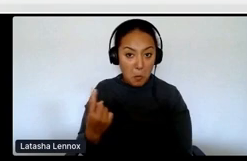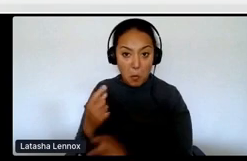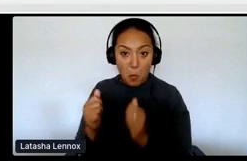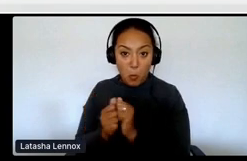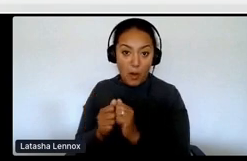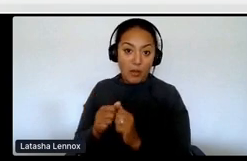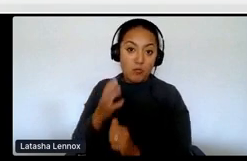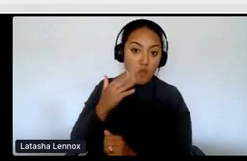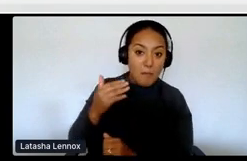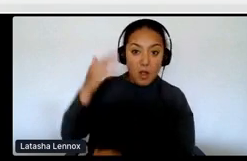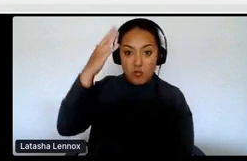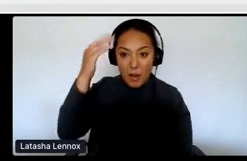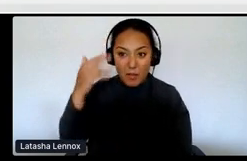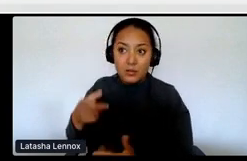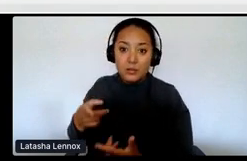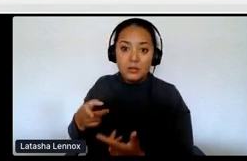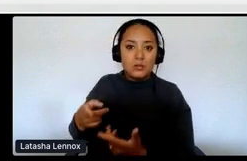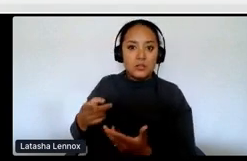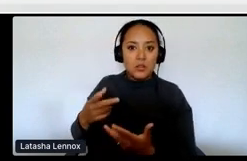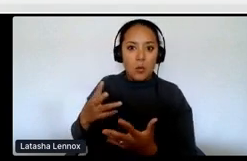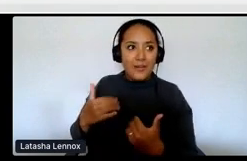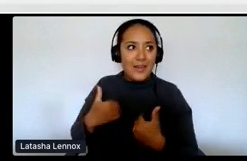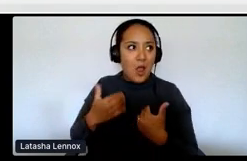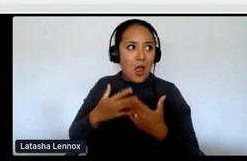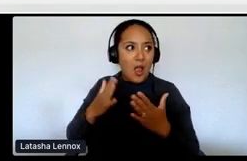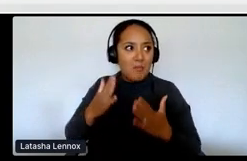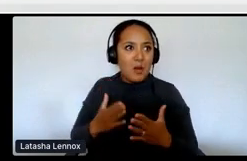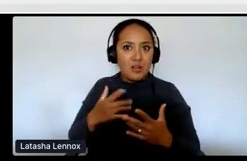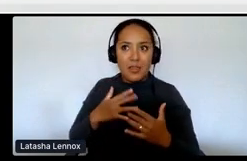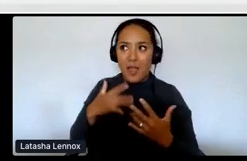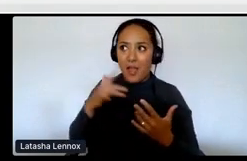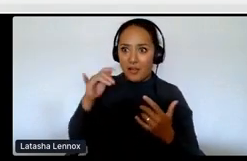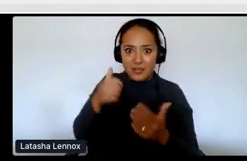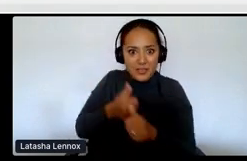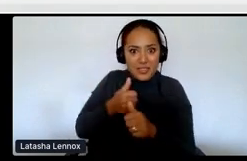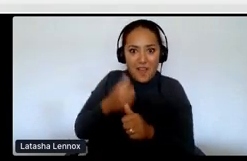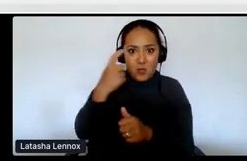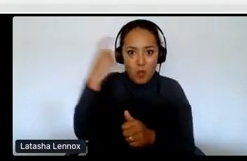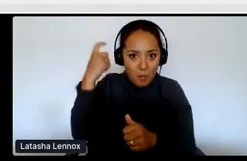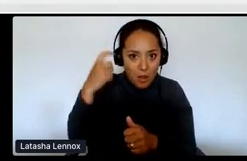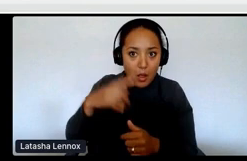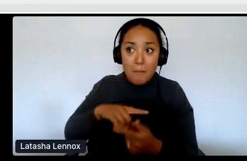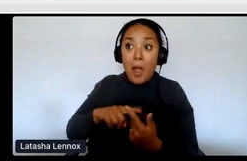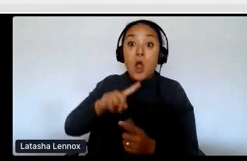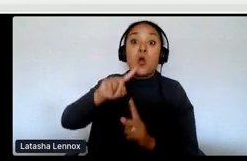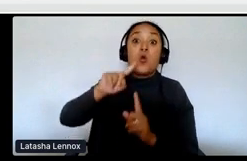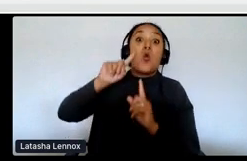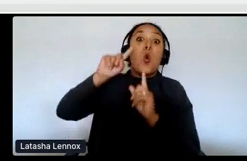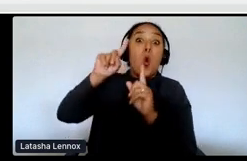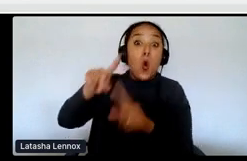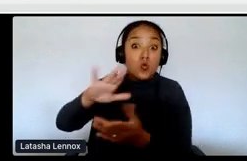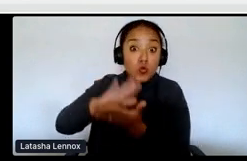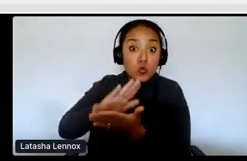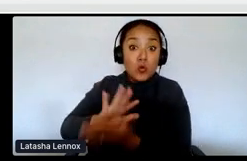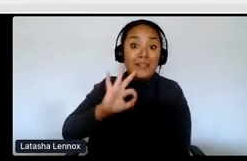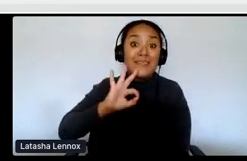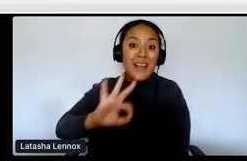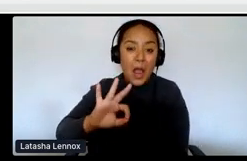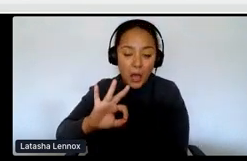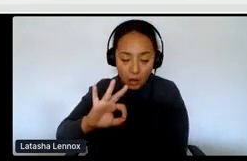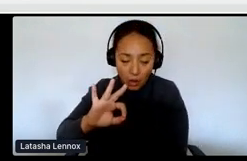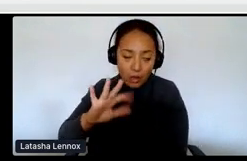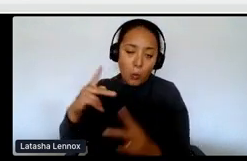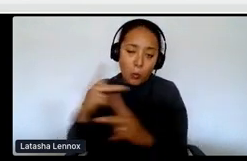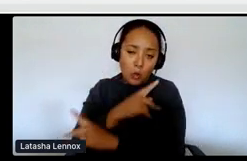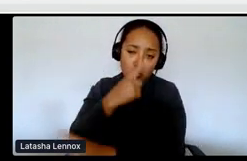as you can imagine, as a young person, that's pretty traumatizing too. But then when he went to the schools, it, it was even more traumatizing. Um, he was,